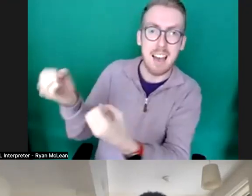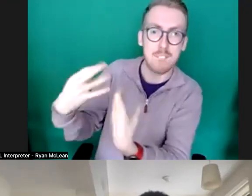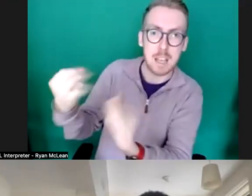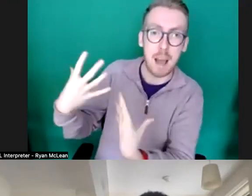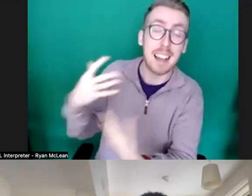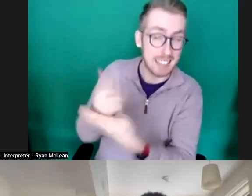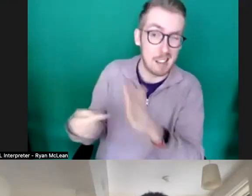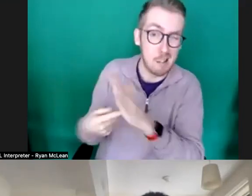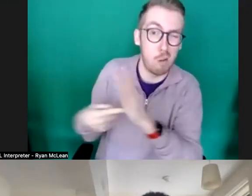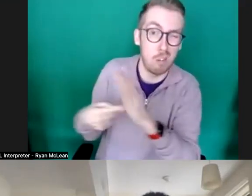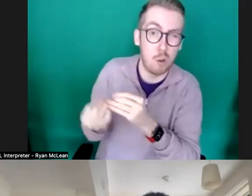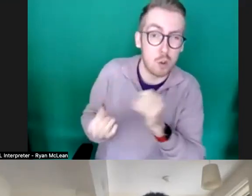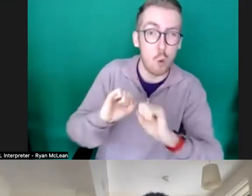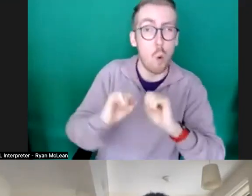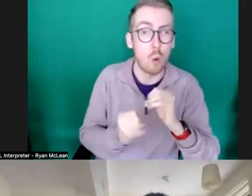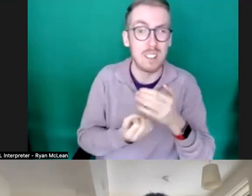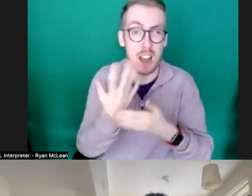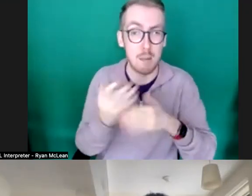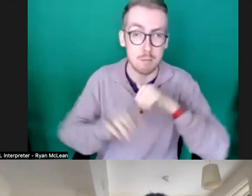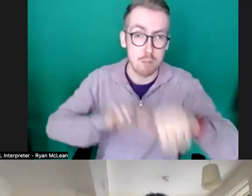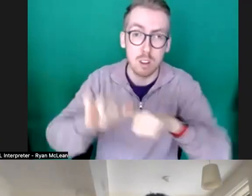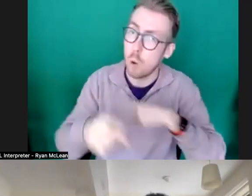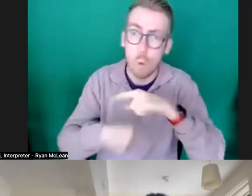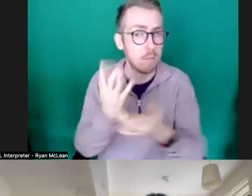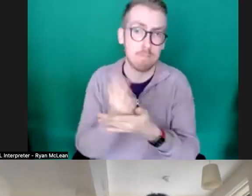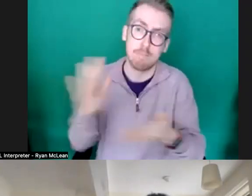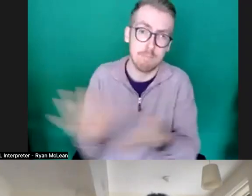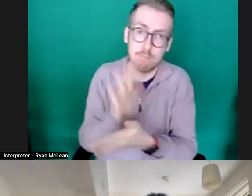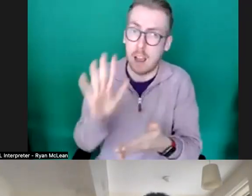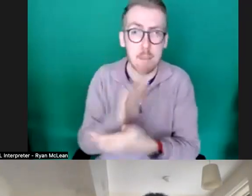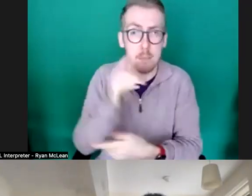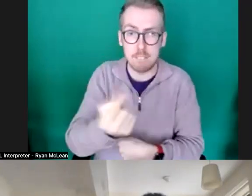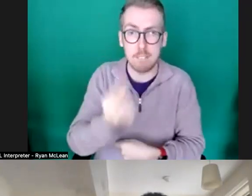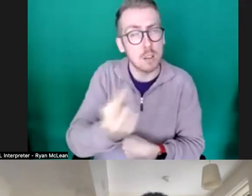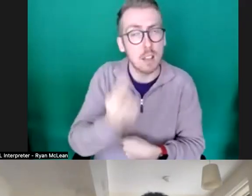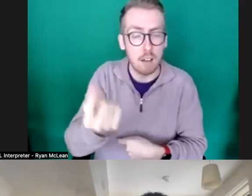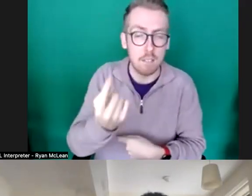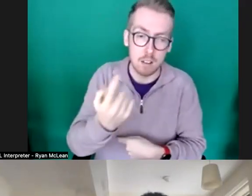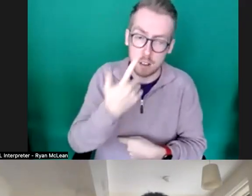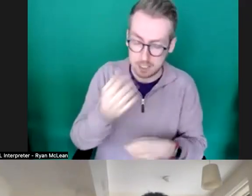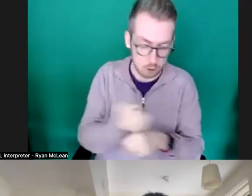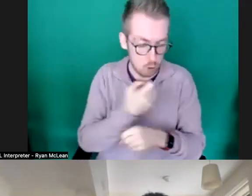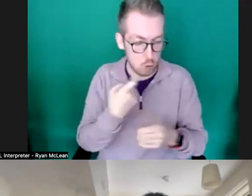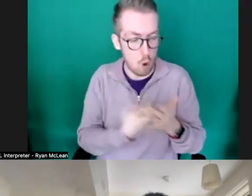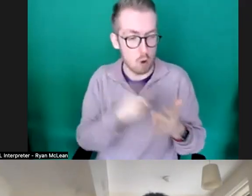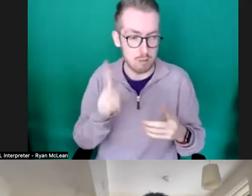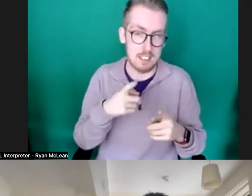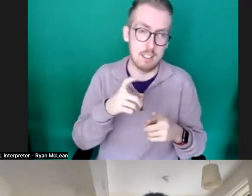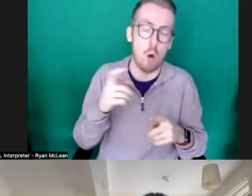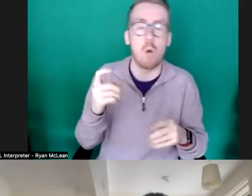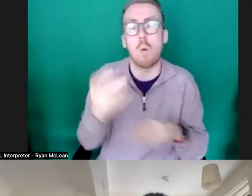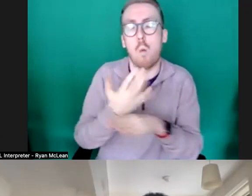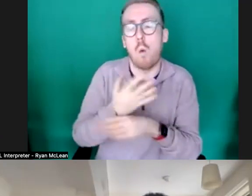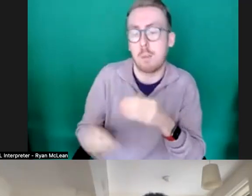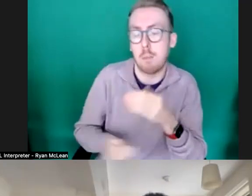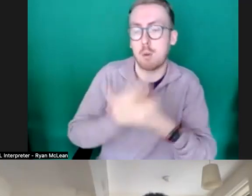processes and so we're very happy for people to uh do kind of work in progress sharings as part of your r d